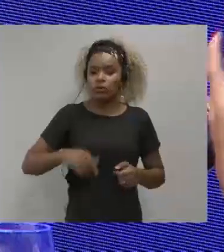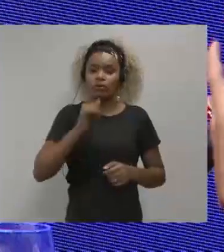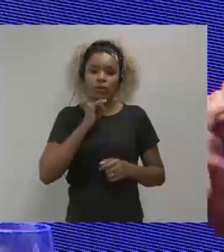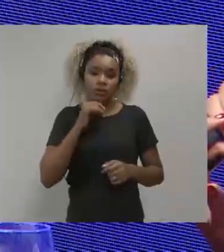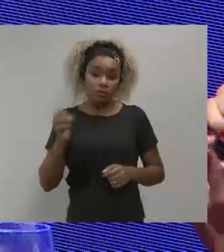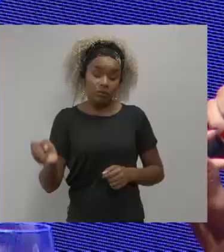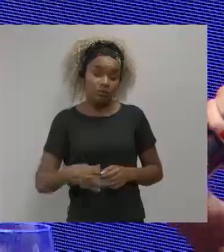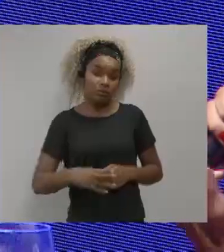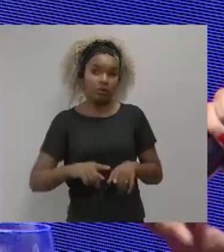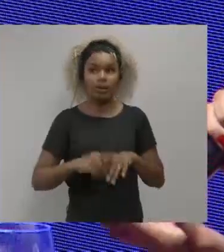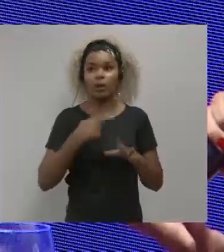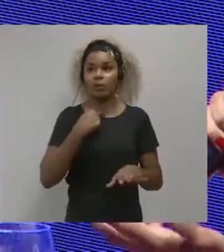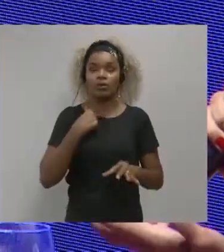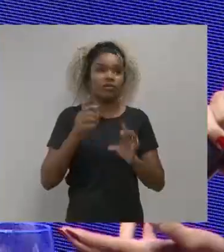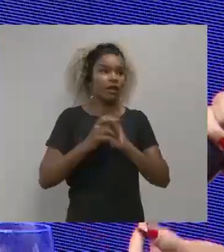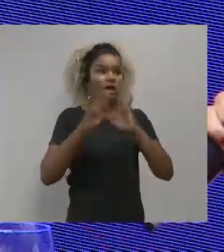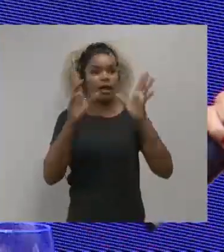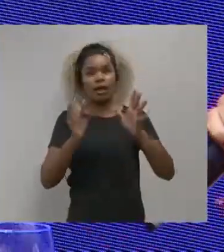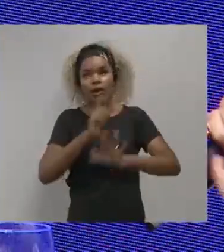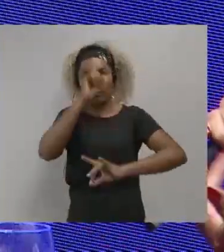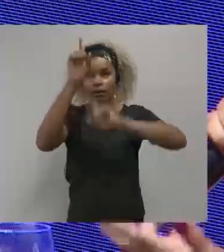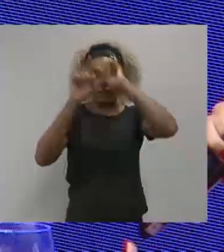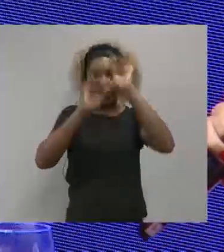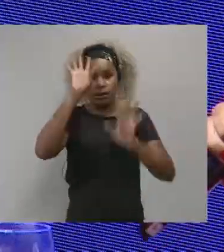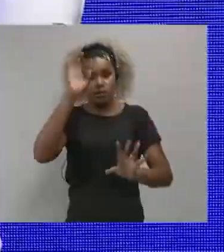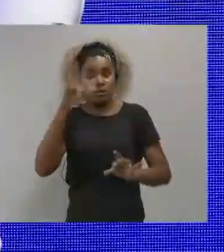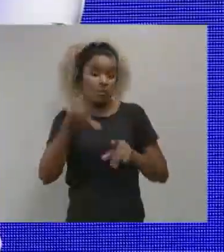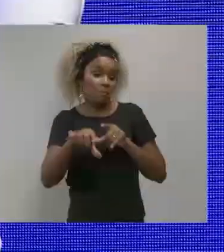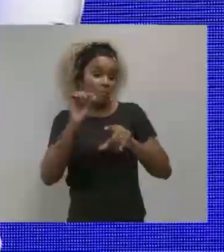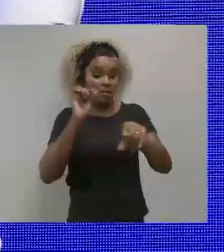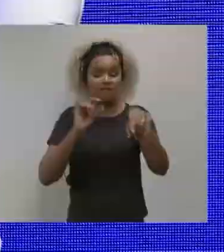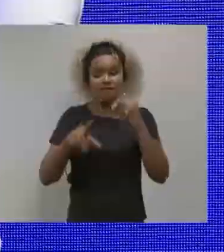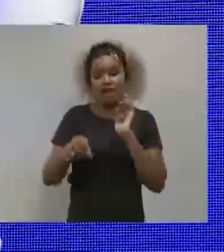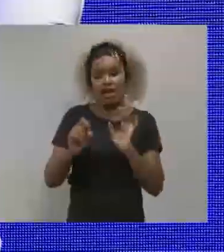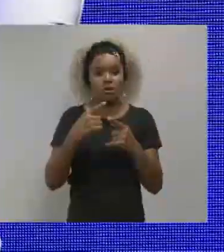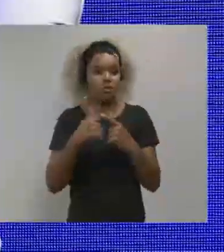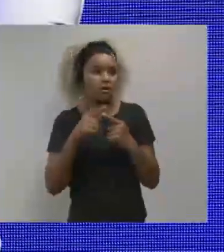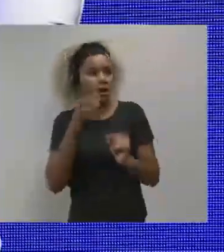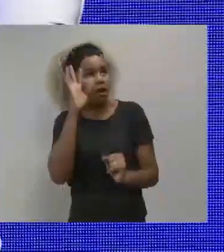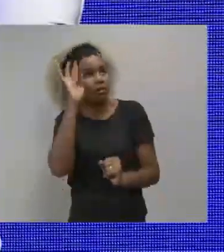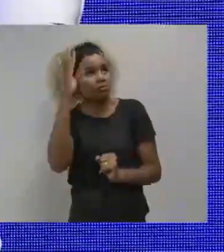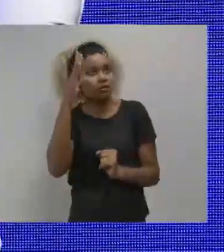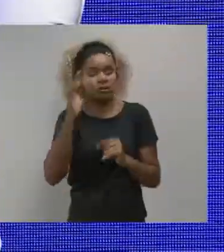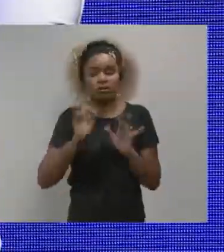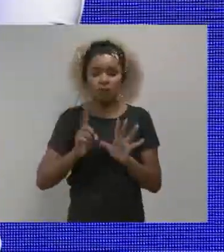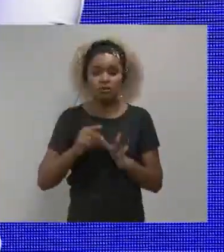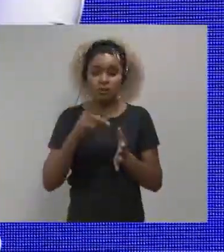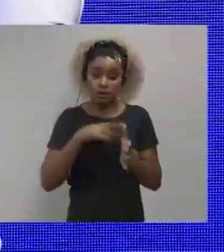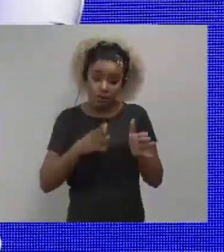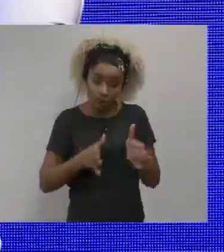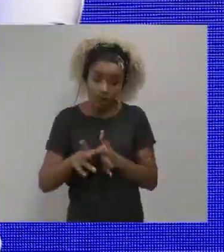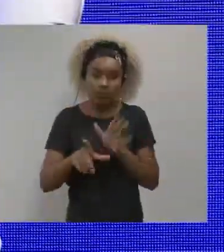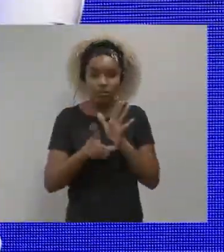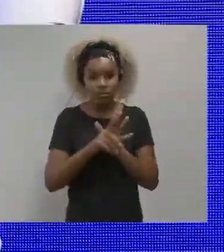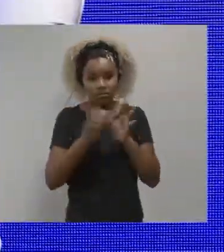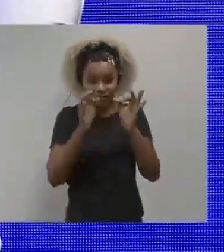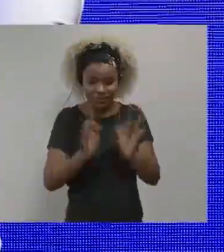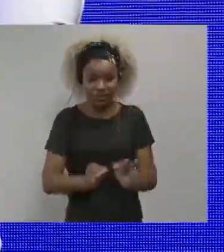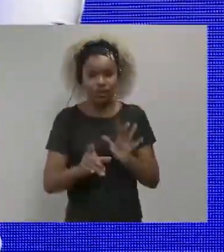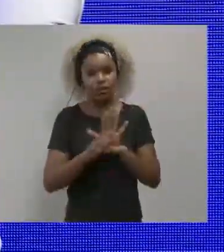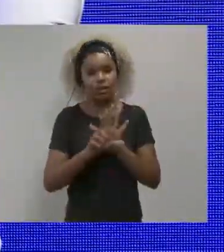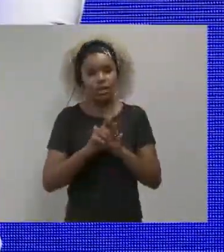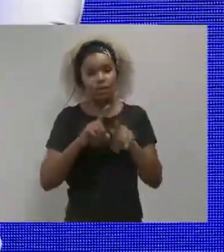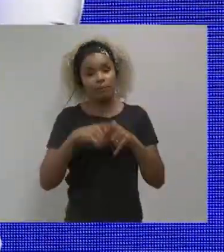shopping that, well, you can create, you cannot create that by preference